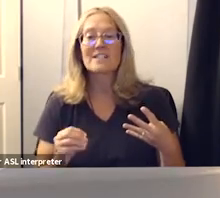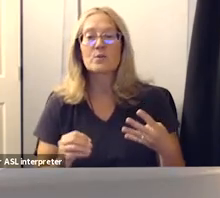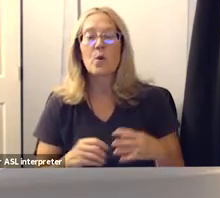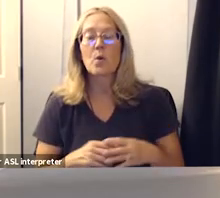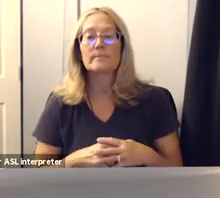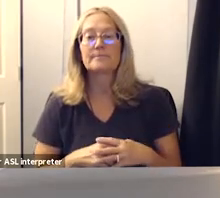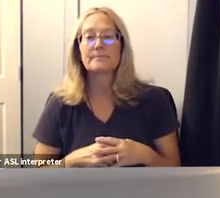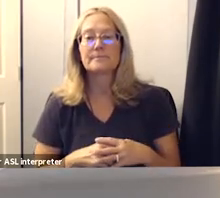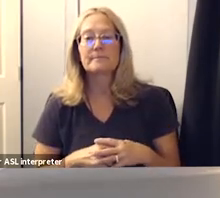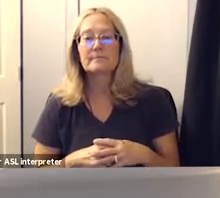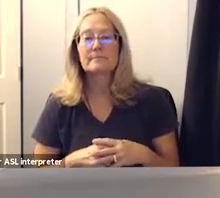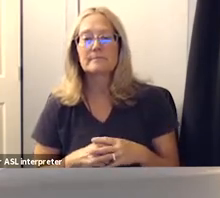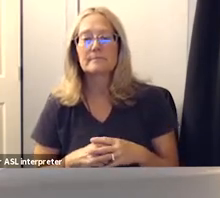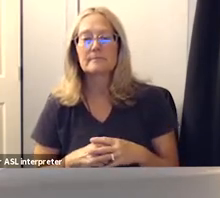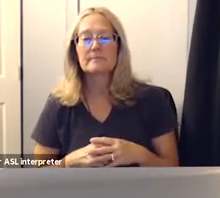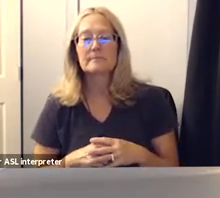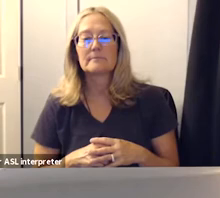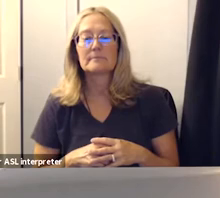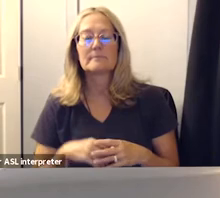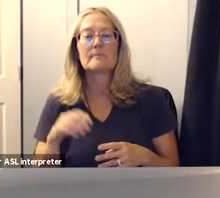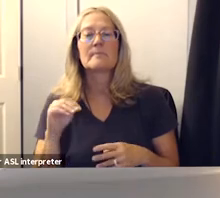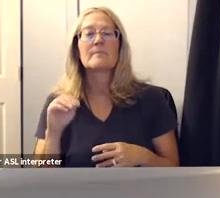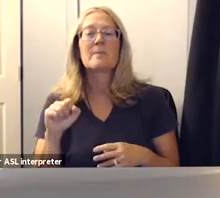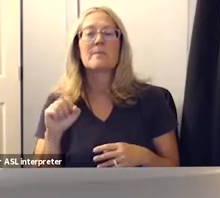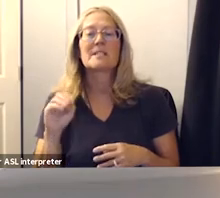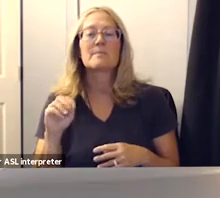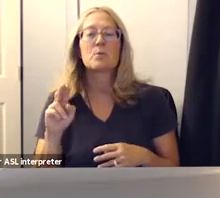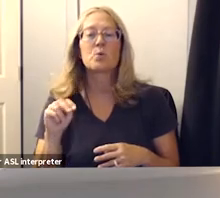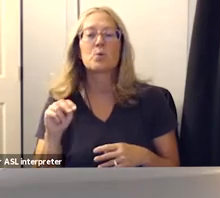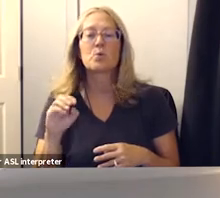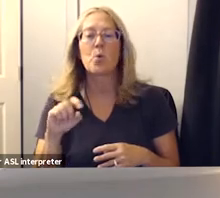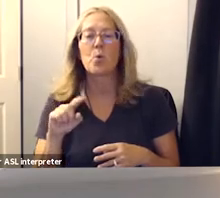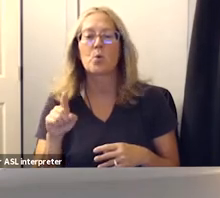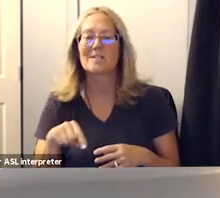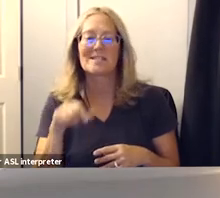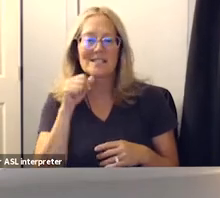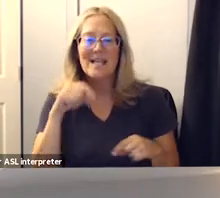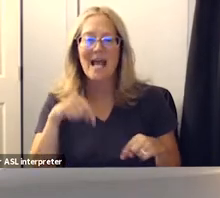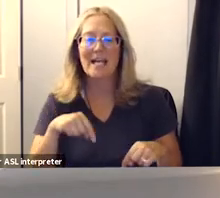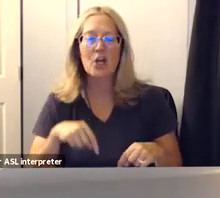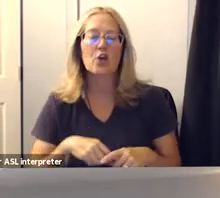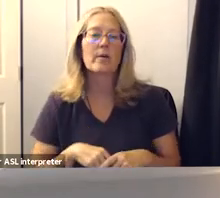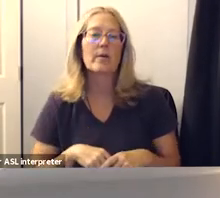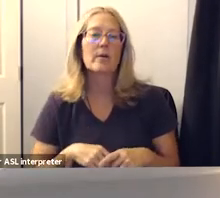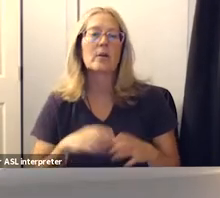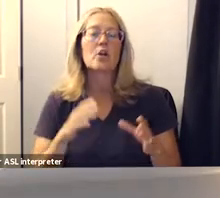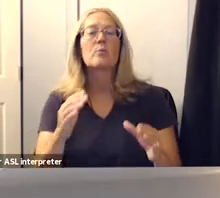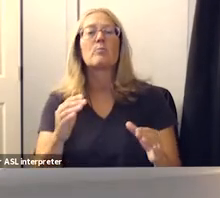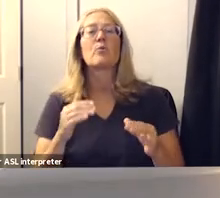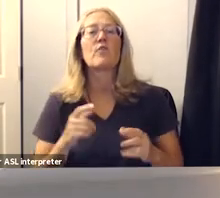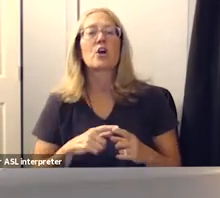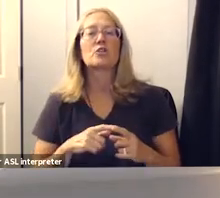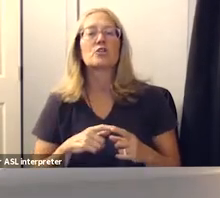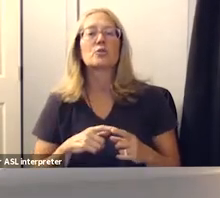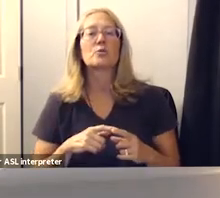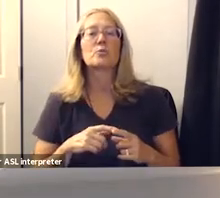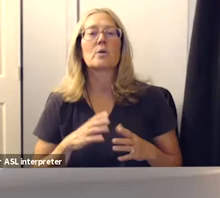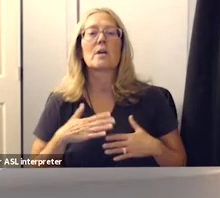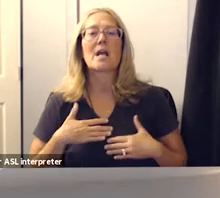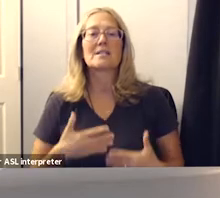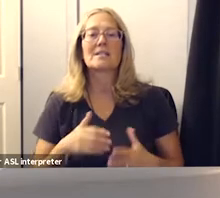miss munoz is not in the room we move on to the consent agenda